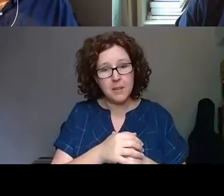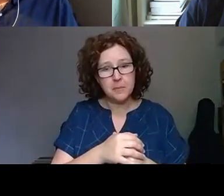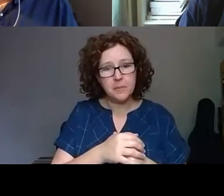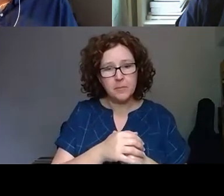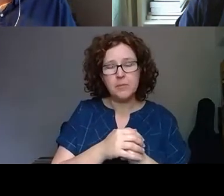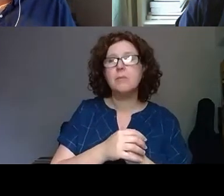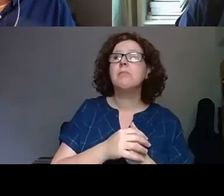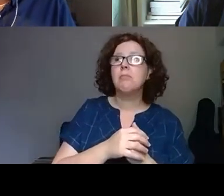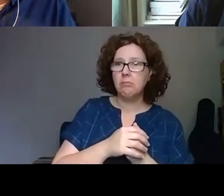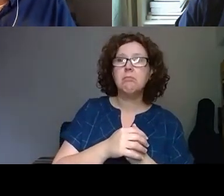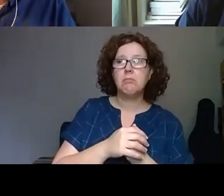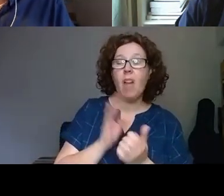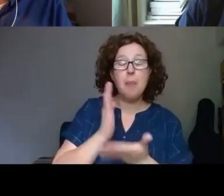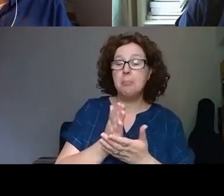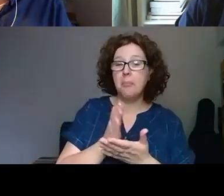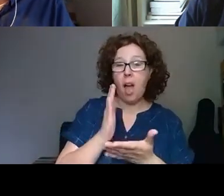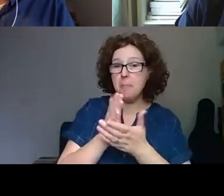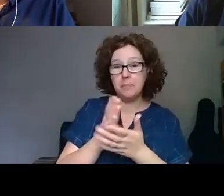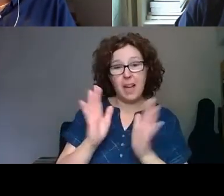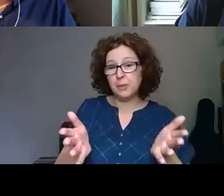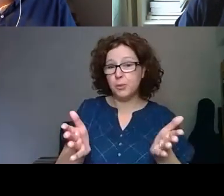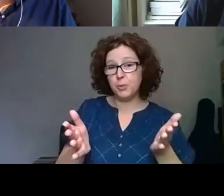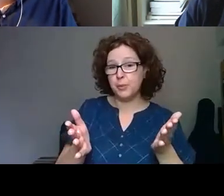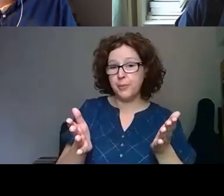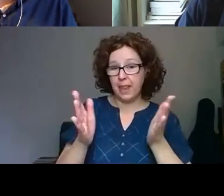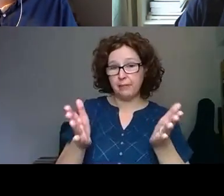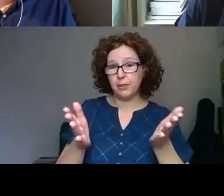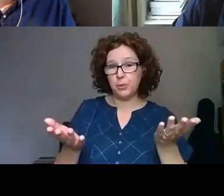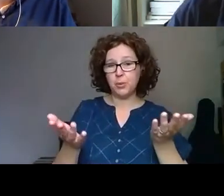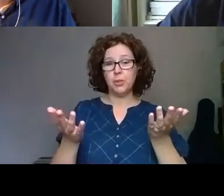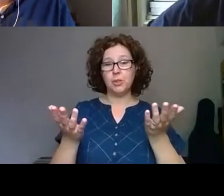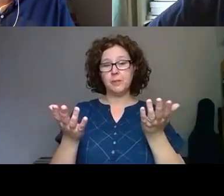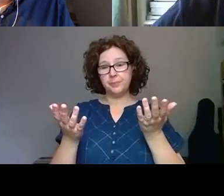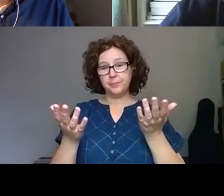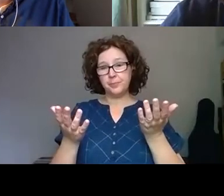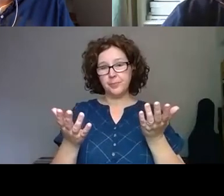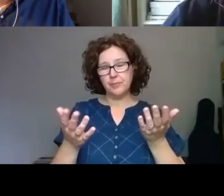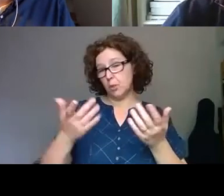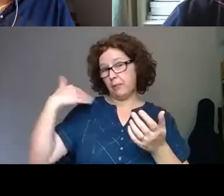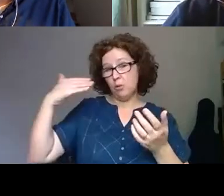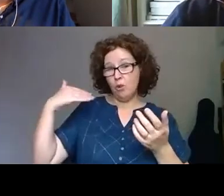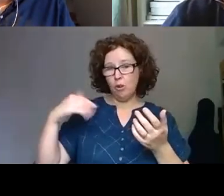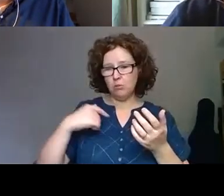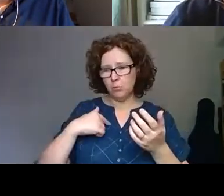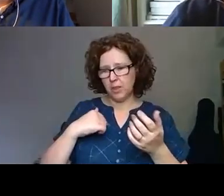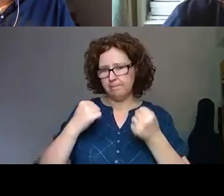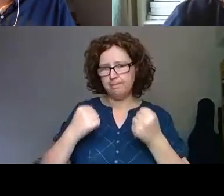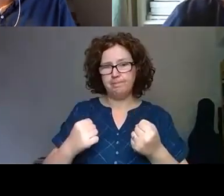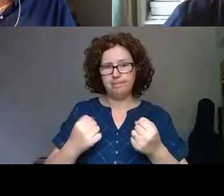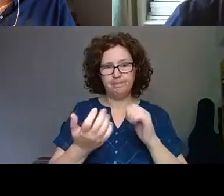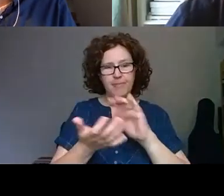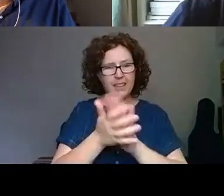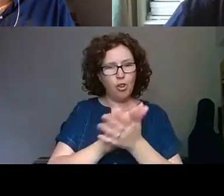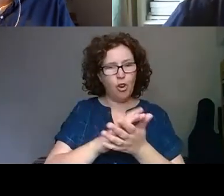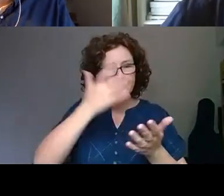Yeah, absolutely, it has to, you know, before this, as I said before, we were quite a hands on